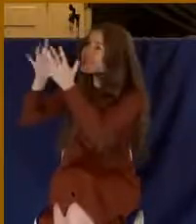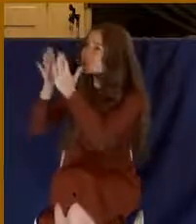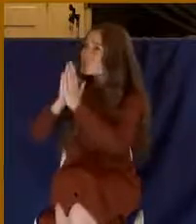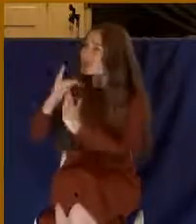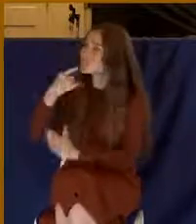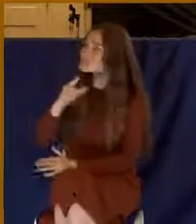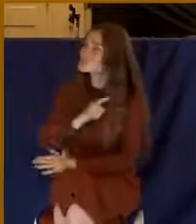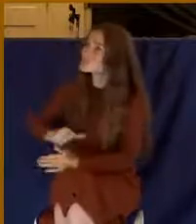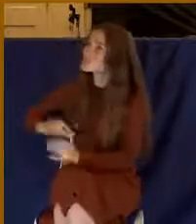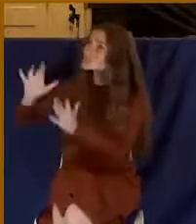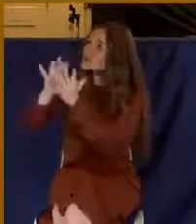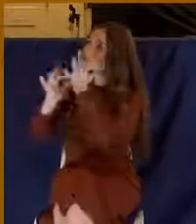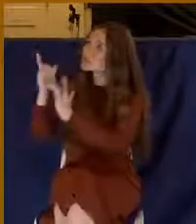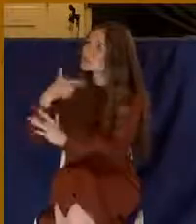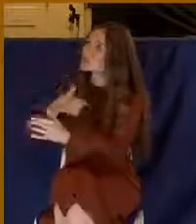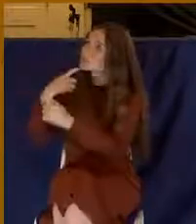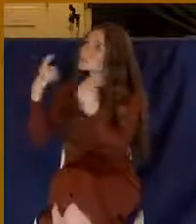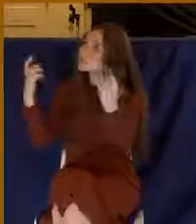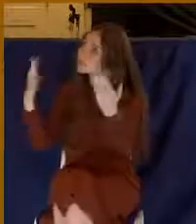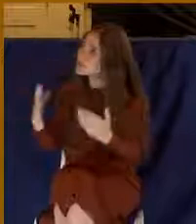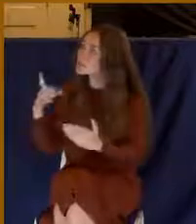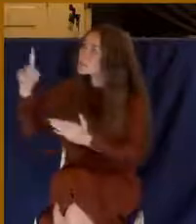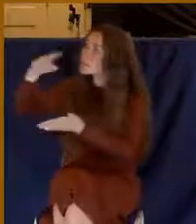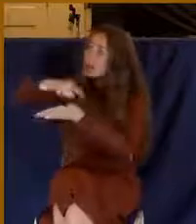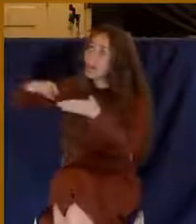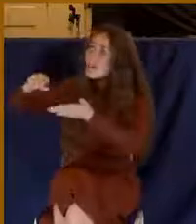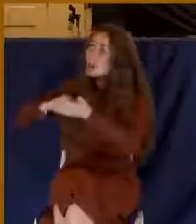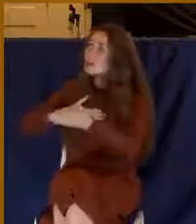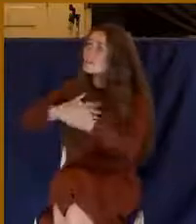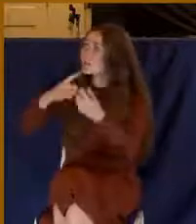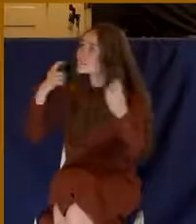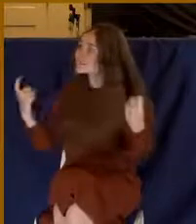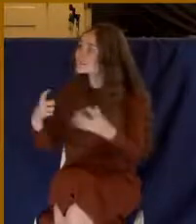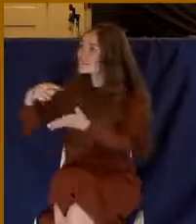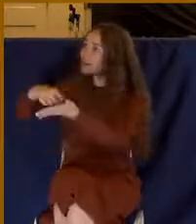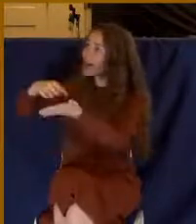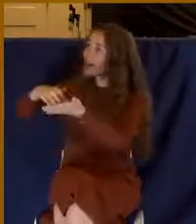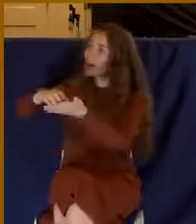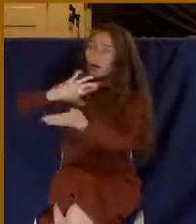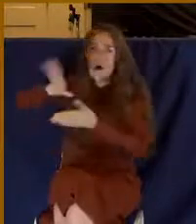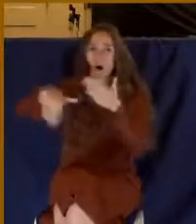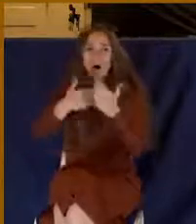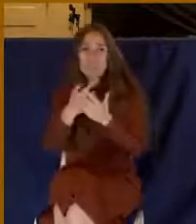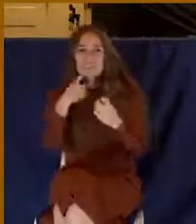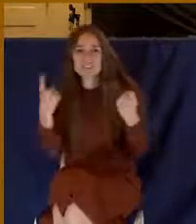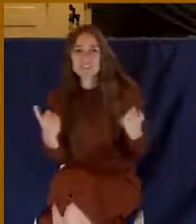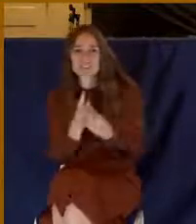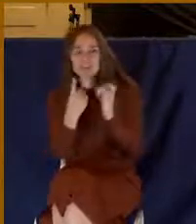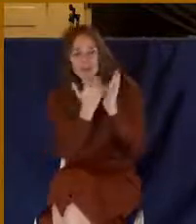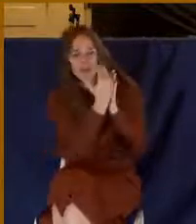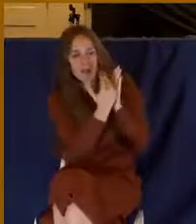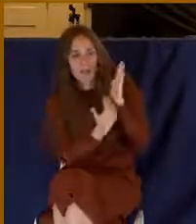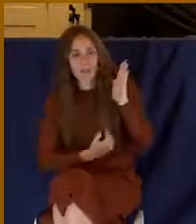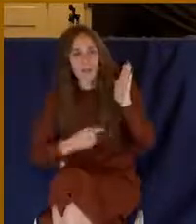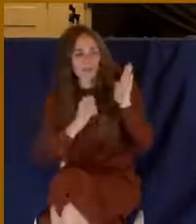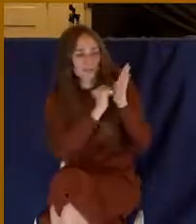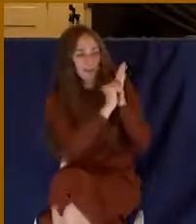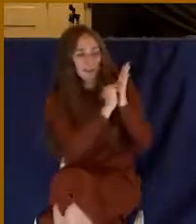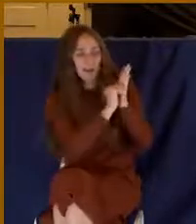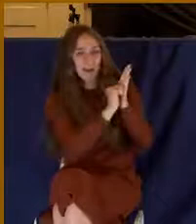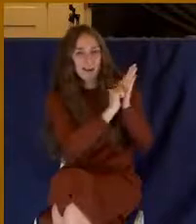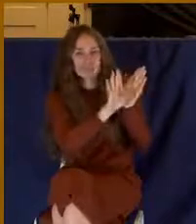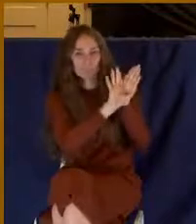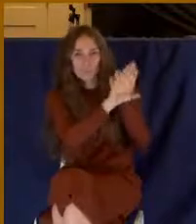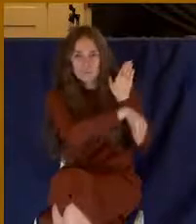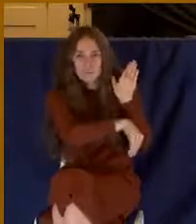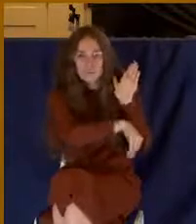Lord Jesus, I'm a sinner. You paid my sin debt. You blotted out the handwriting of ordinances that was against me. It was nailed to the cross.